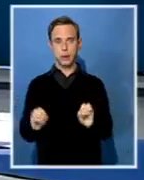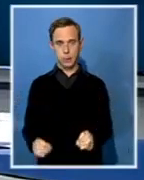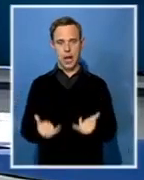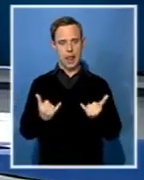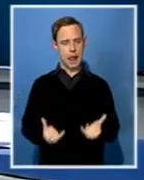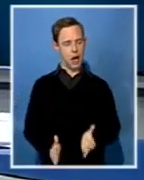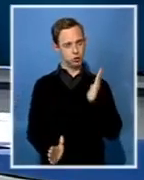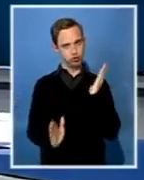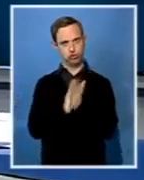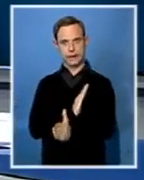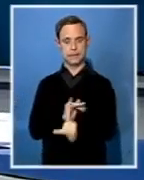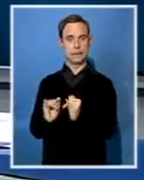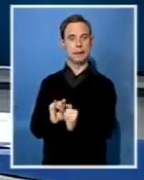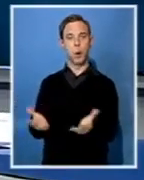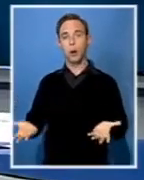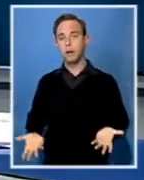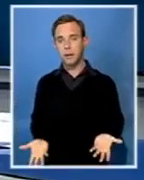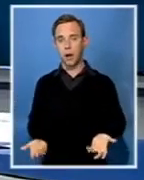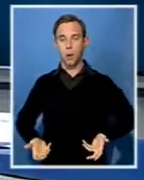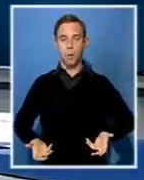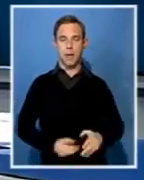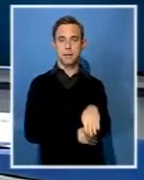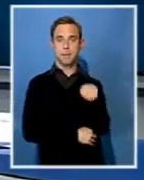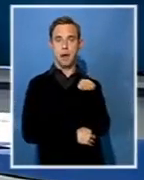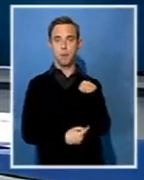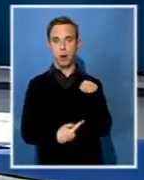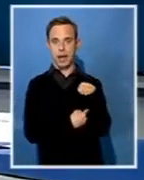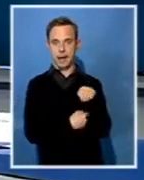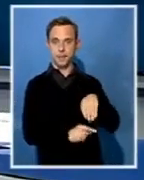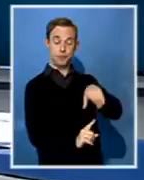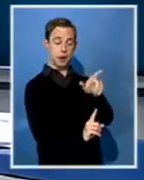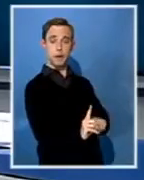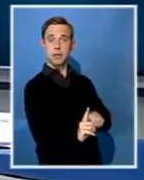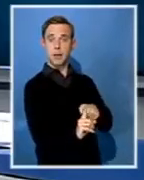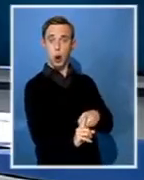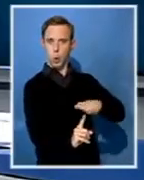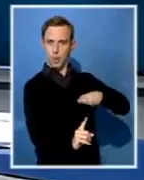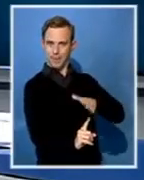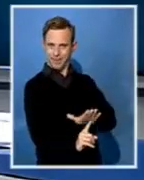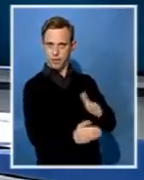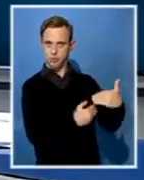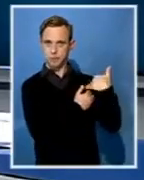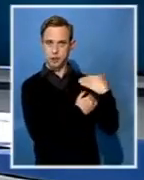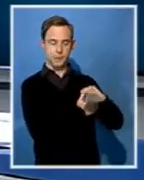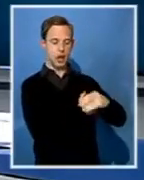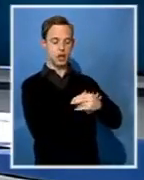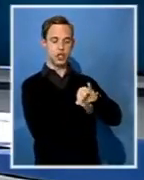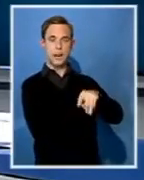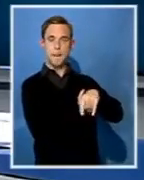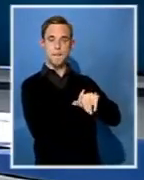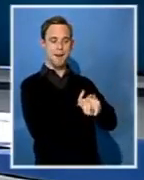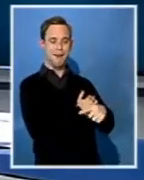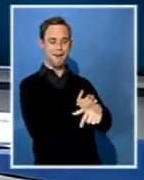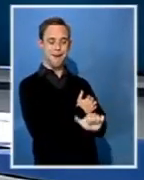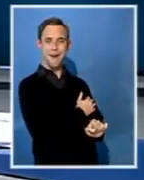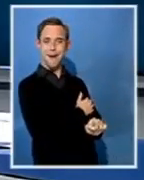Zimbabwe, for our first story, ZANU-PF youth leader Kudzai Chipanga says that the army is selectively reading